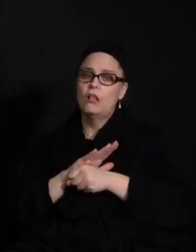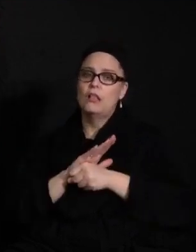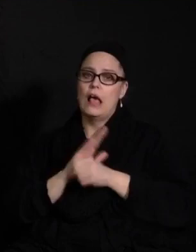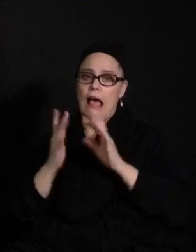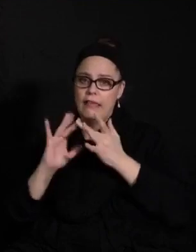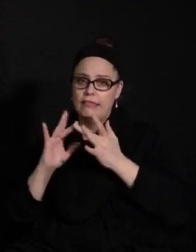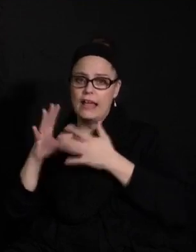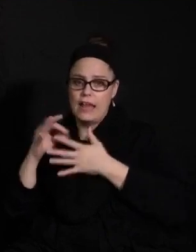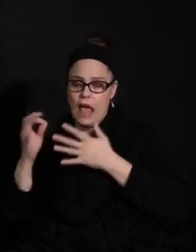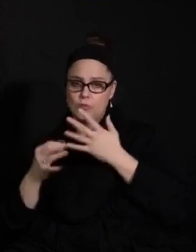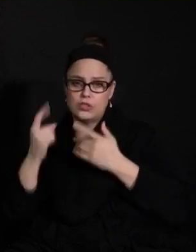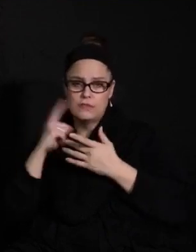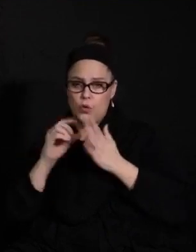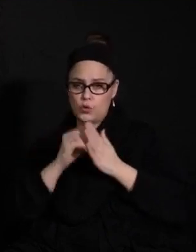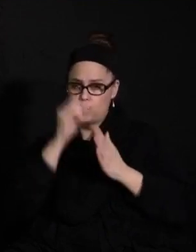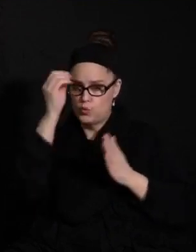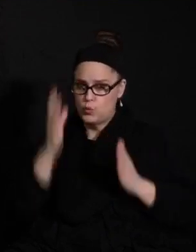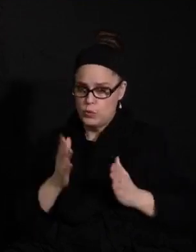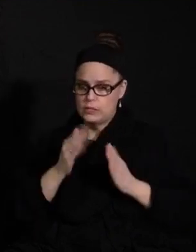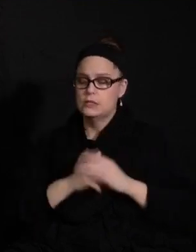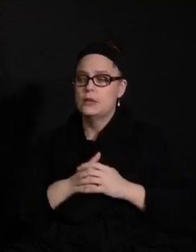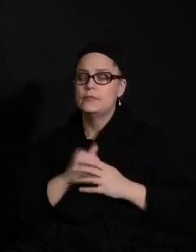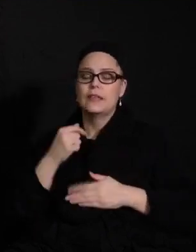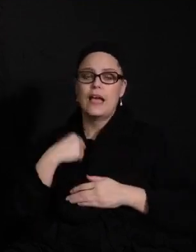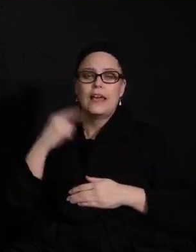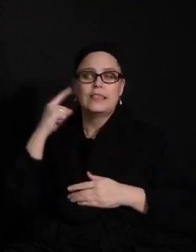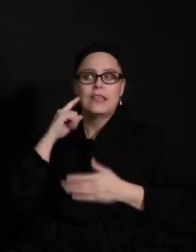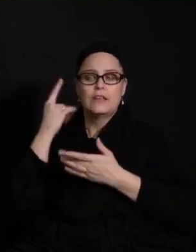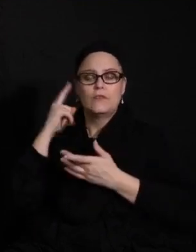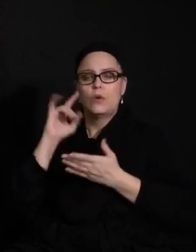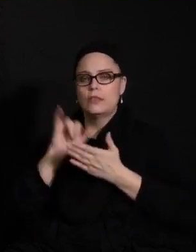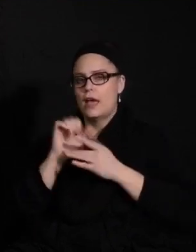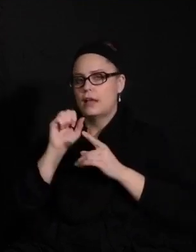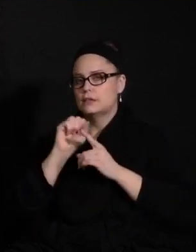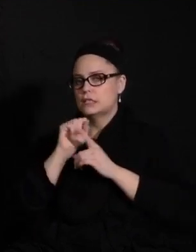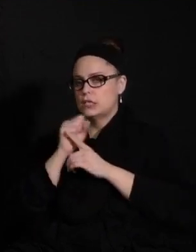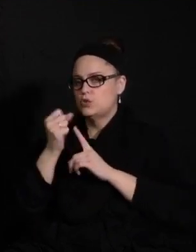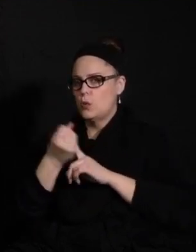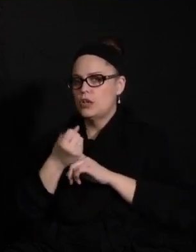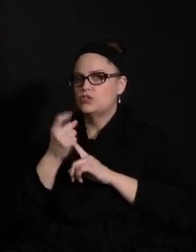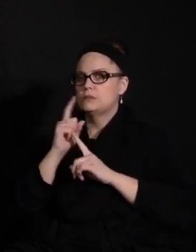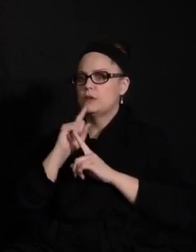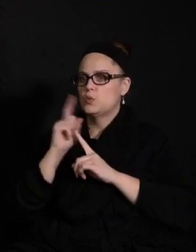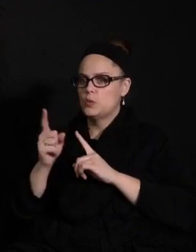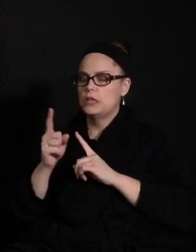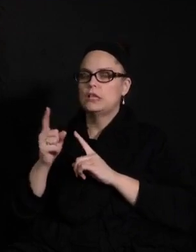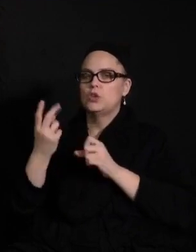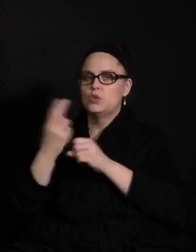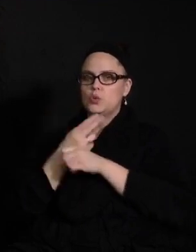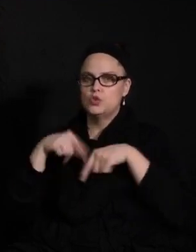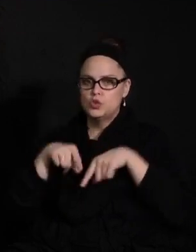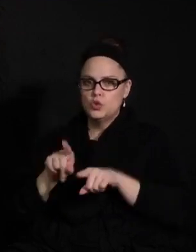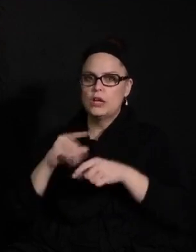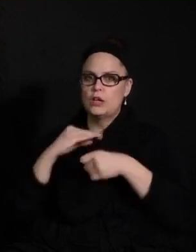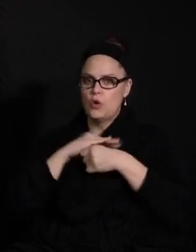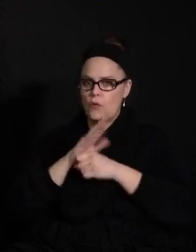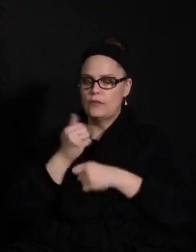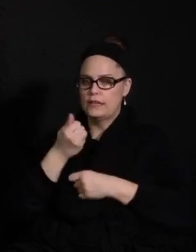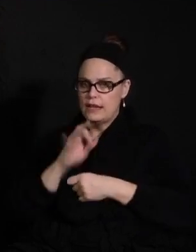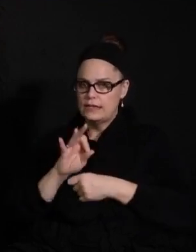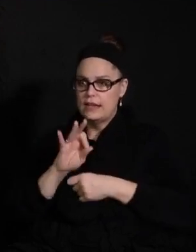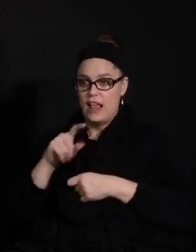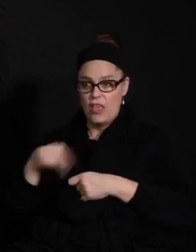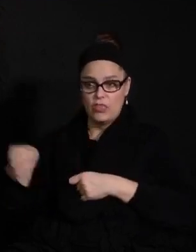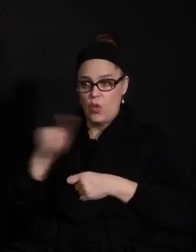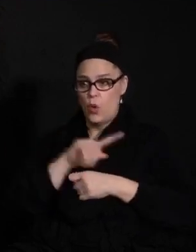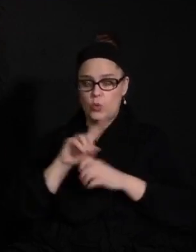option for their students. You know, I think even in that case, it's been stretched during COVID-19. And even in those districts, they're